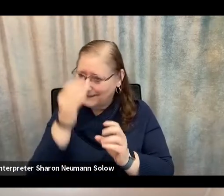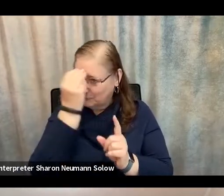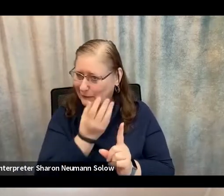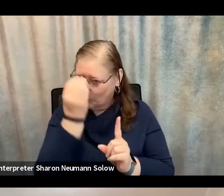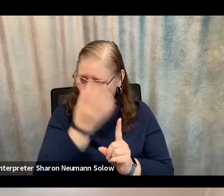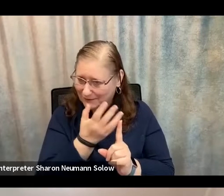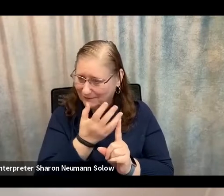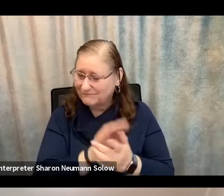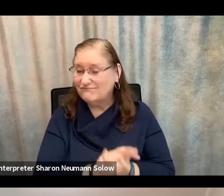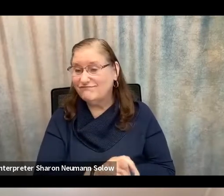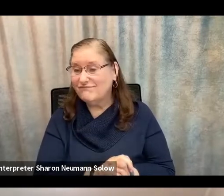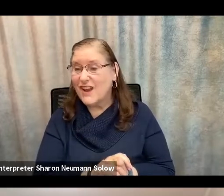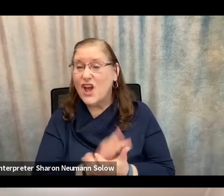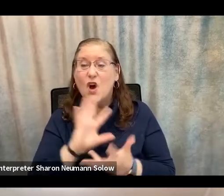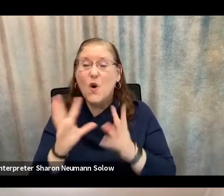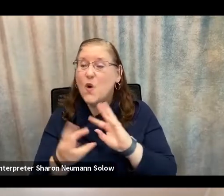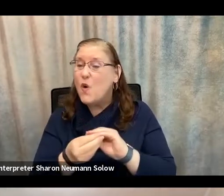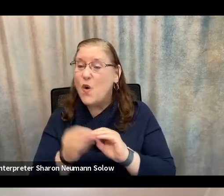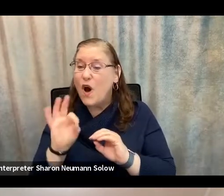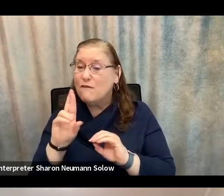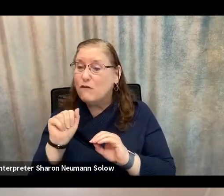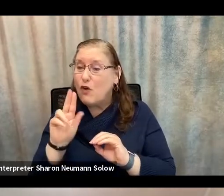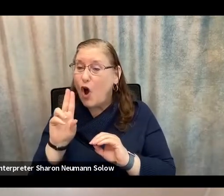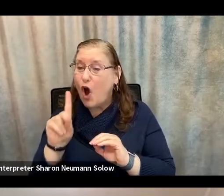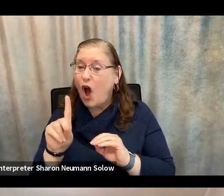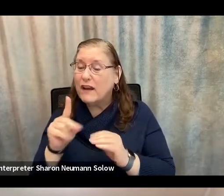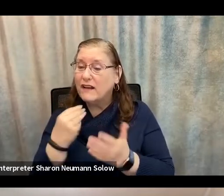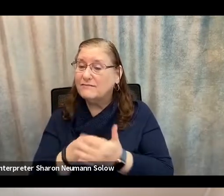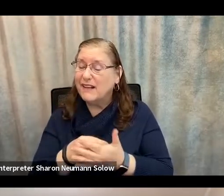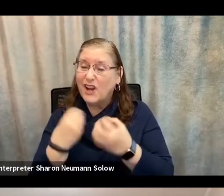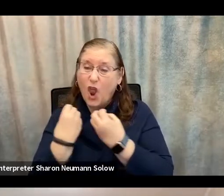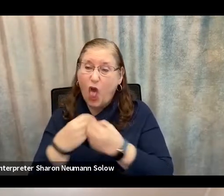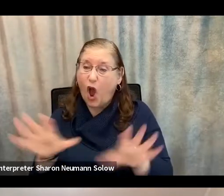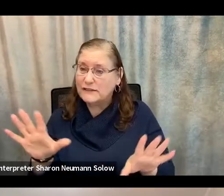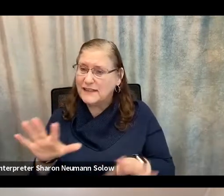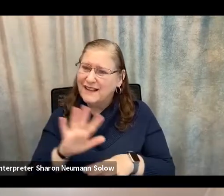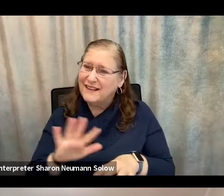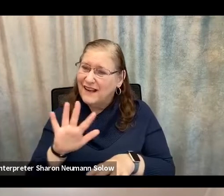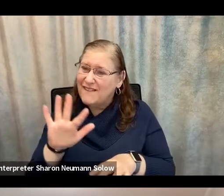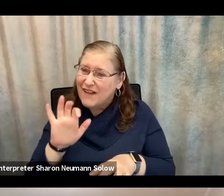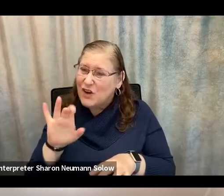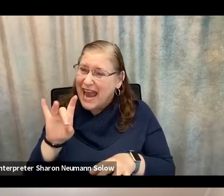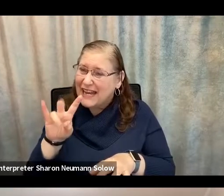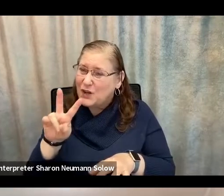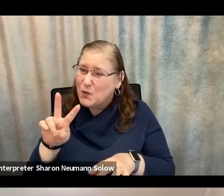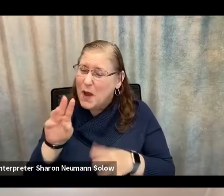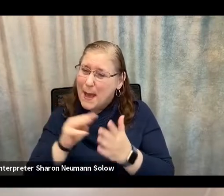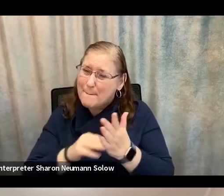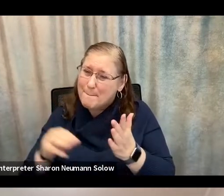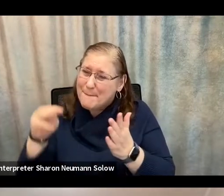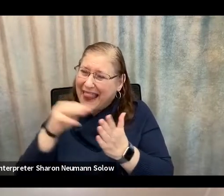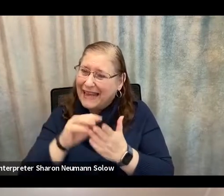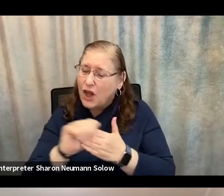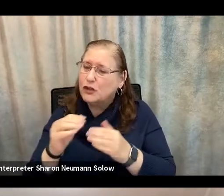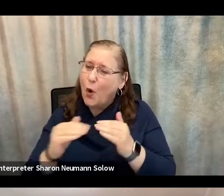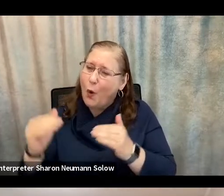The total fraud loss in those reports is about 582 million dollars, almost over half a